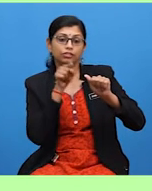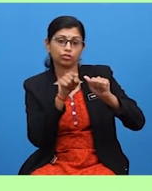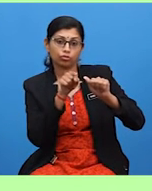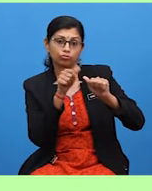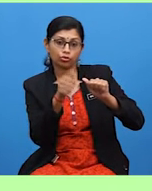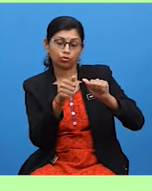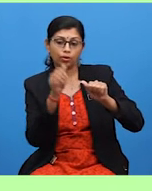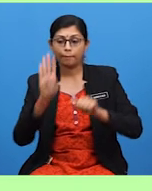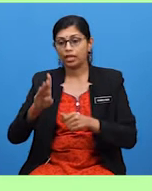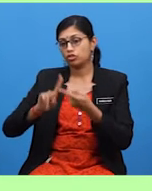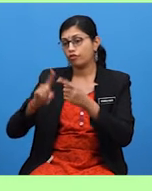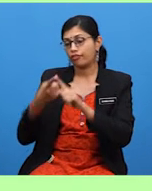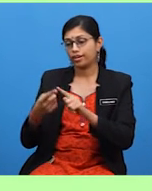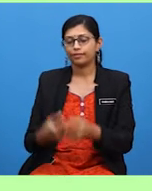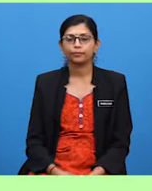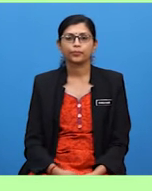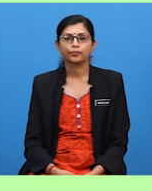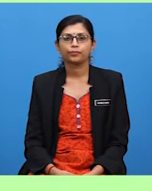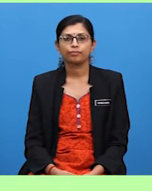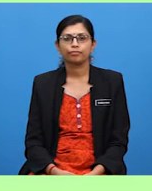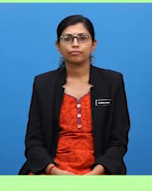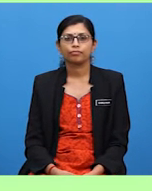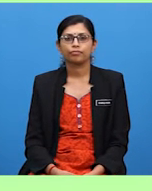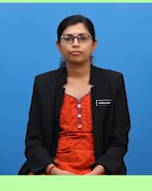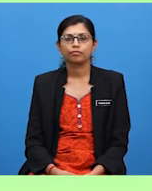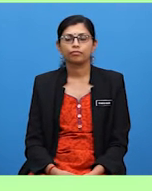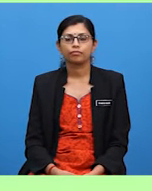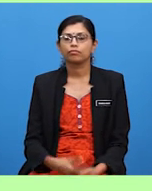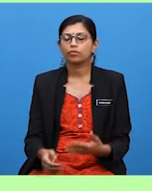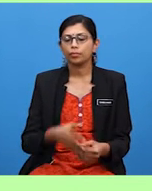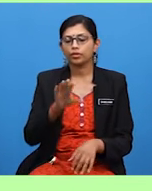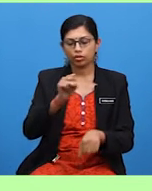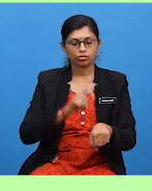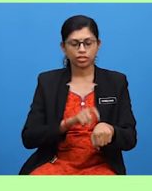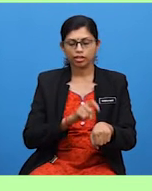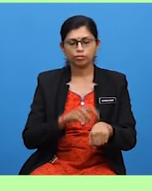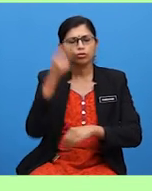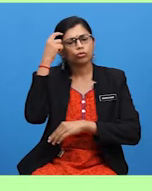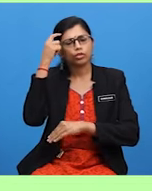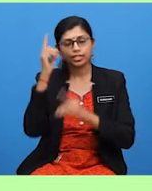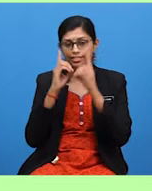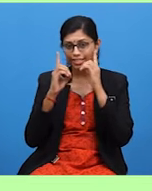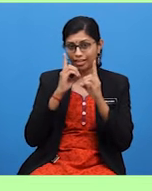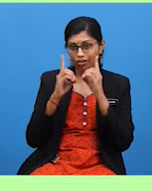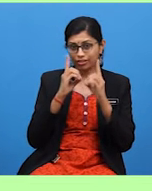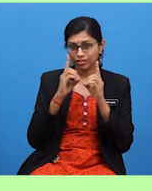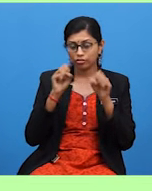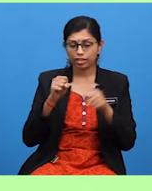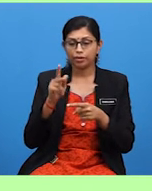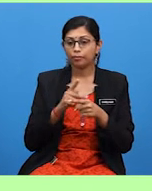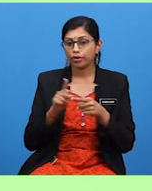want to work with people? Take your time to work on the dialogue. You can practice